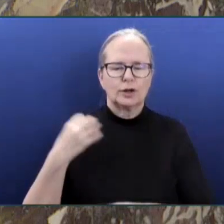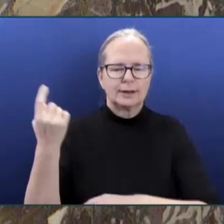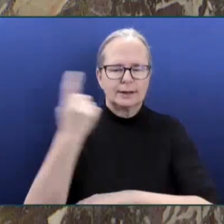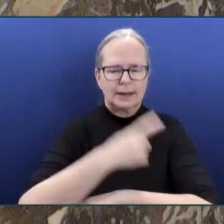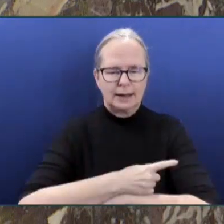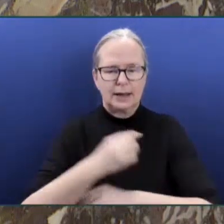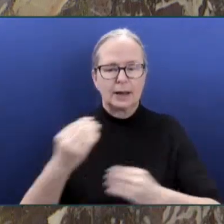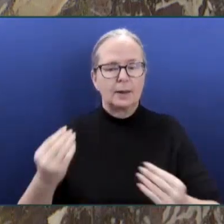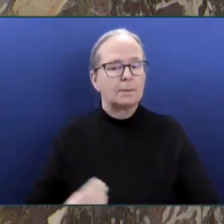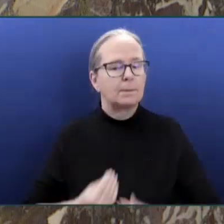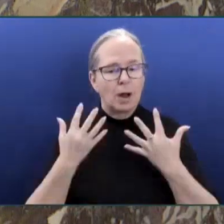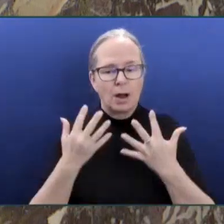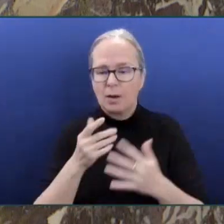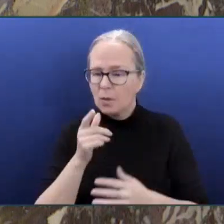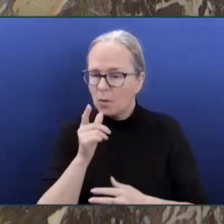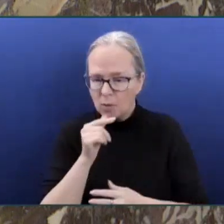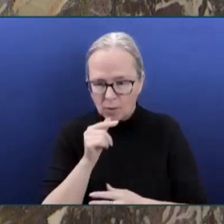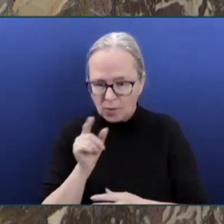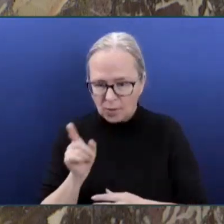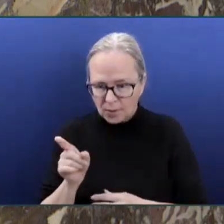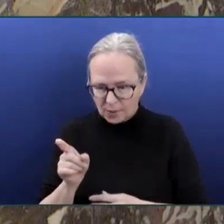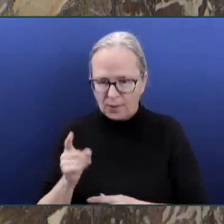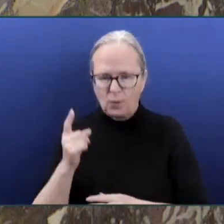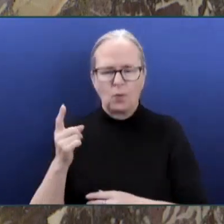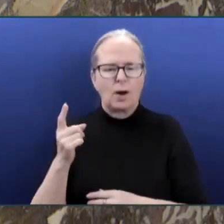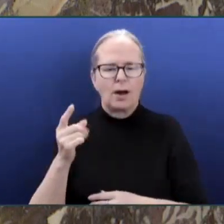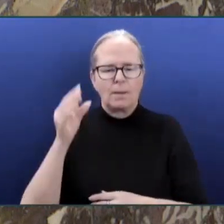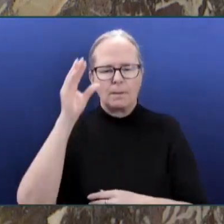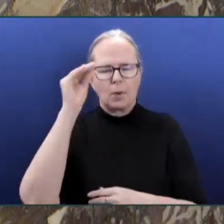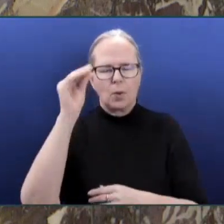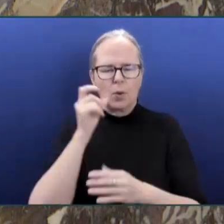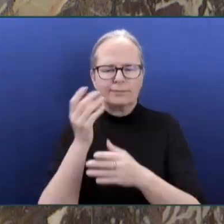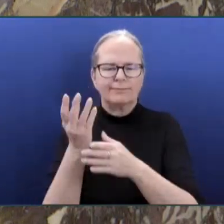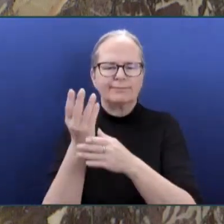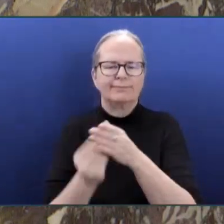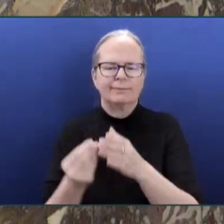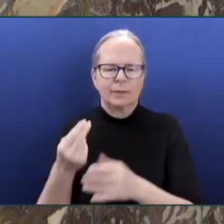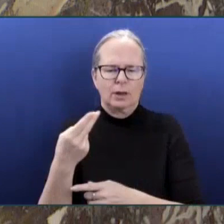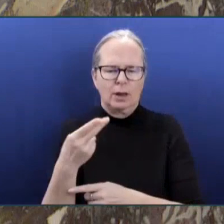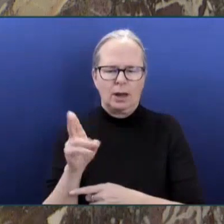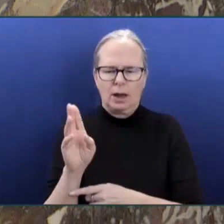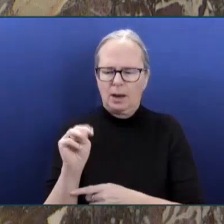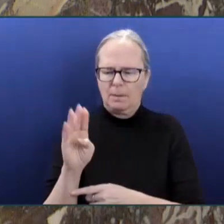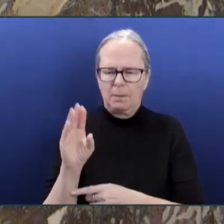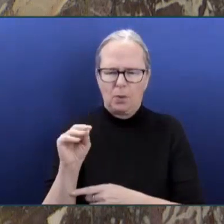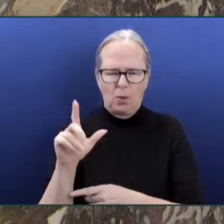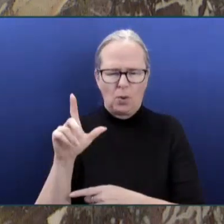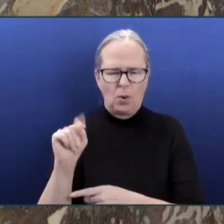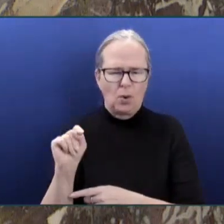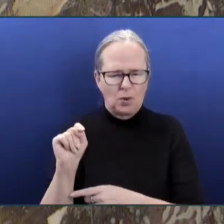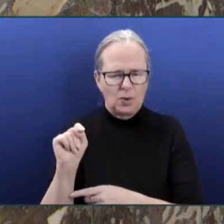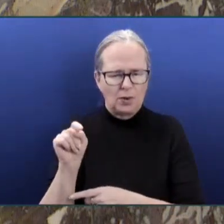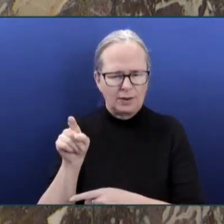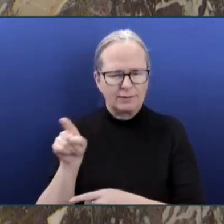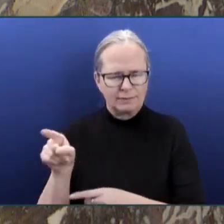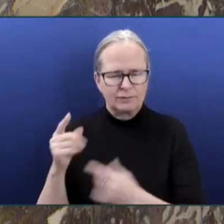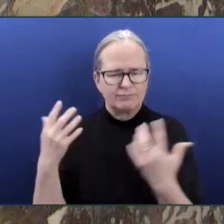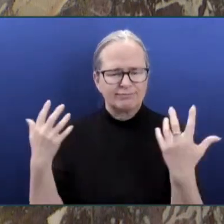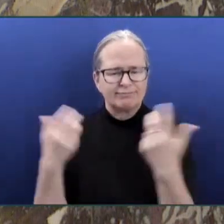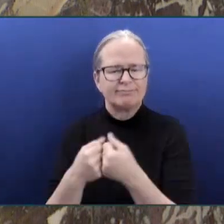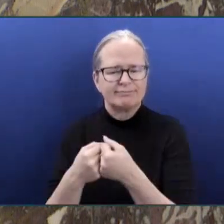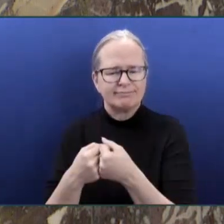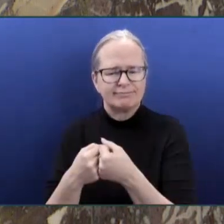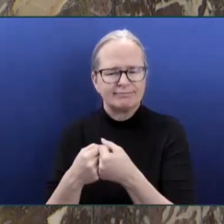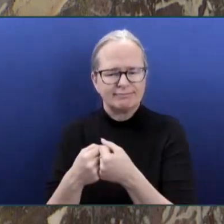bus accident in 2018, along with 15 others. Logan had a coach and mentor who was a registered organ donor.